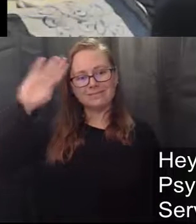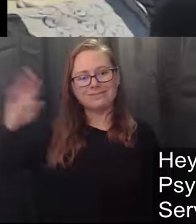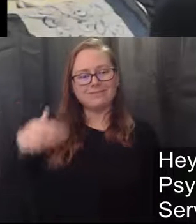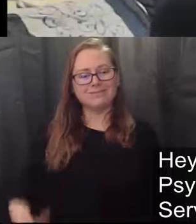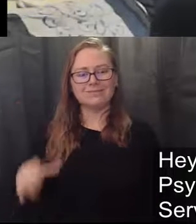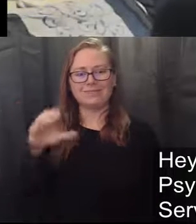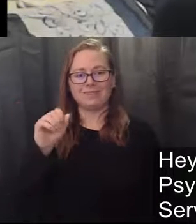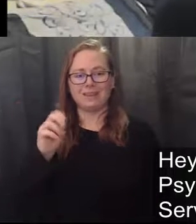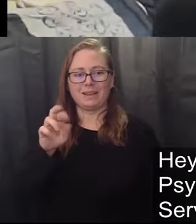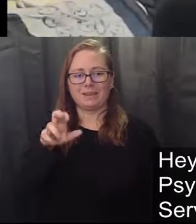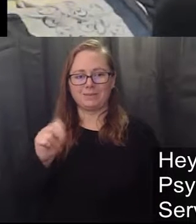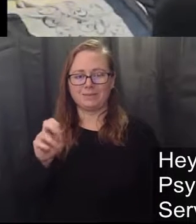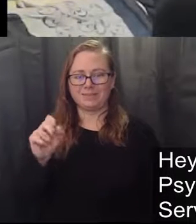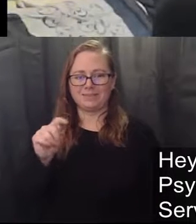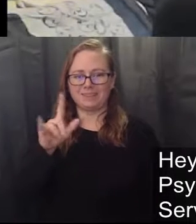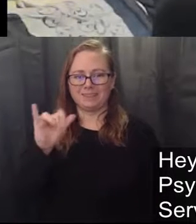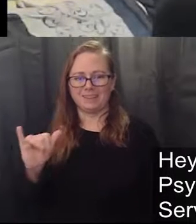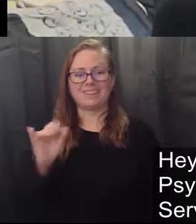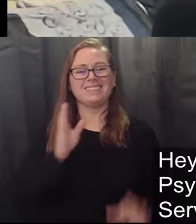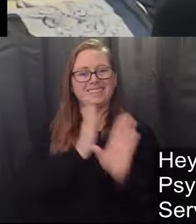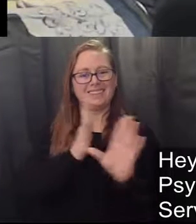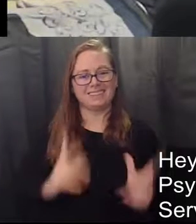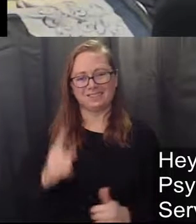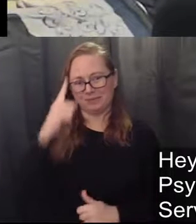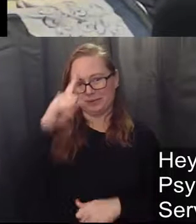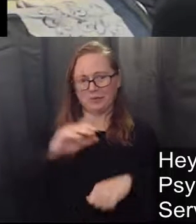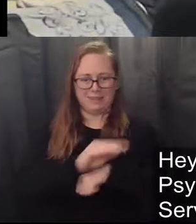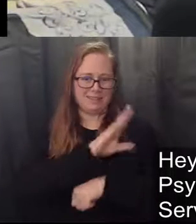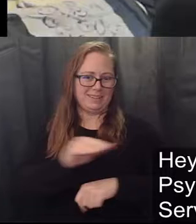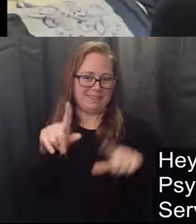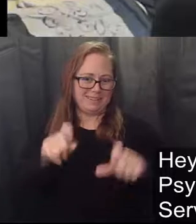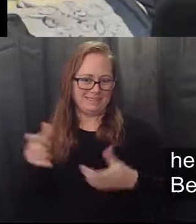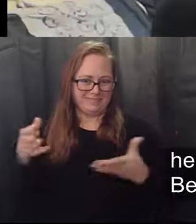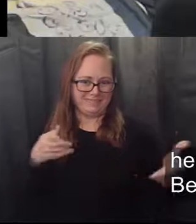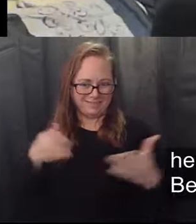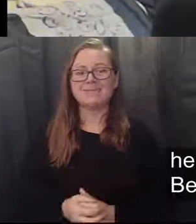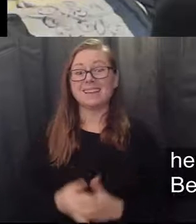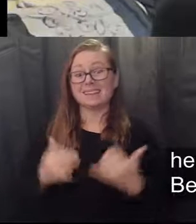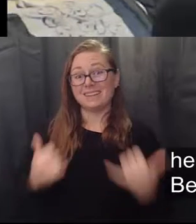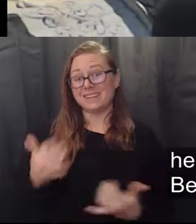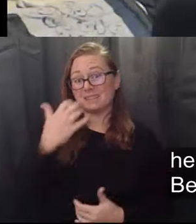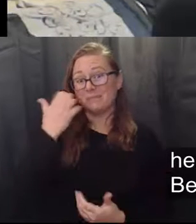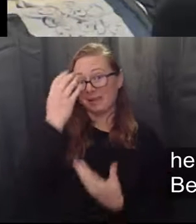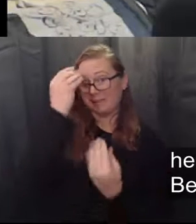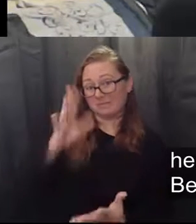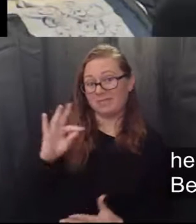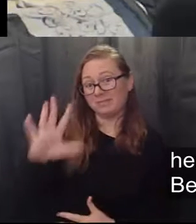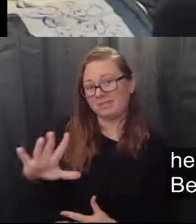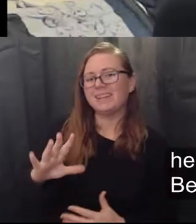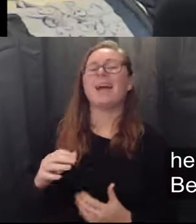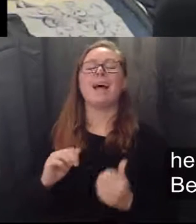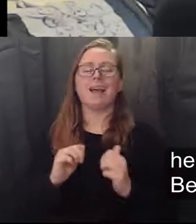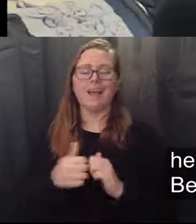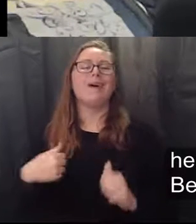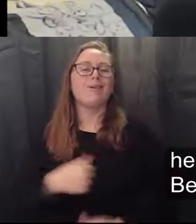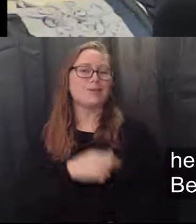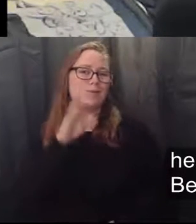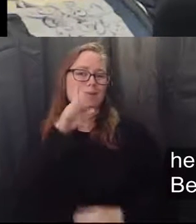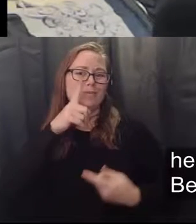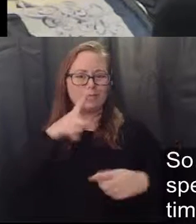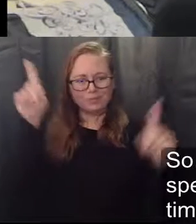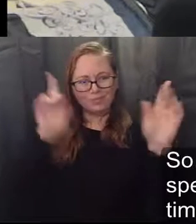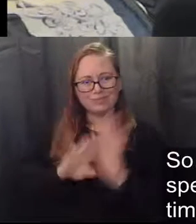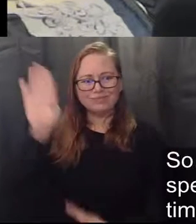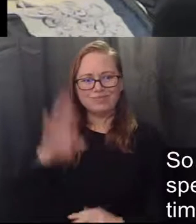Hey Bengals, Cameron Staley here, psychologist from the Counseling and Testing Service, here to bring you your tip of the day for how Bengals thrive.